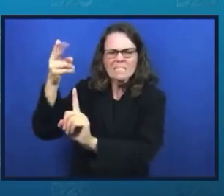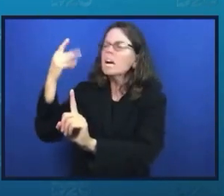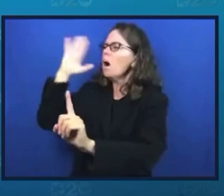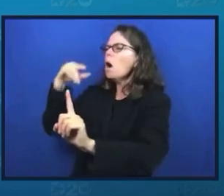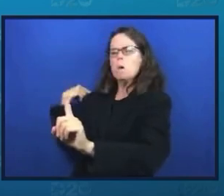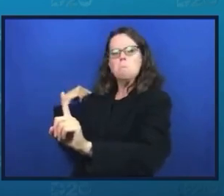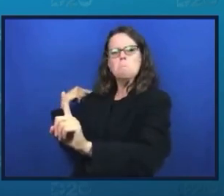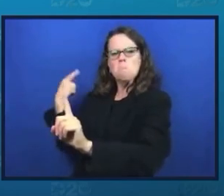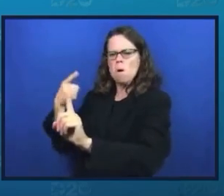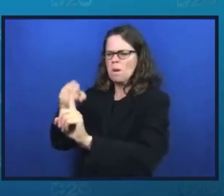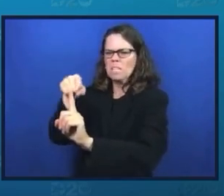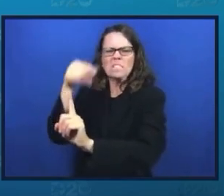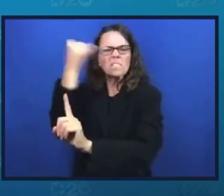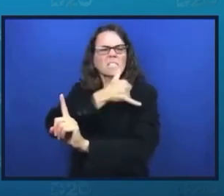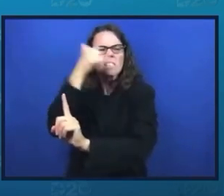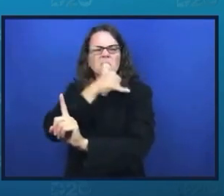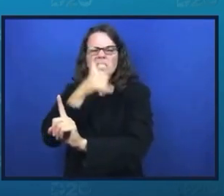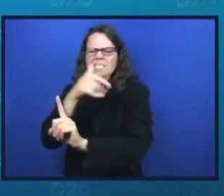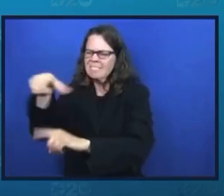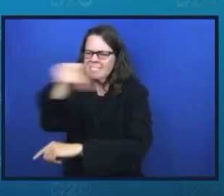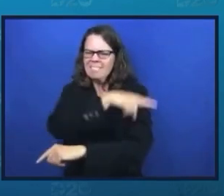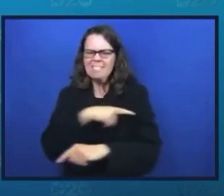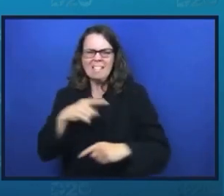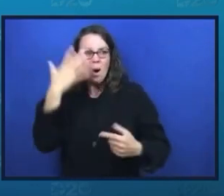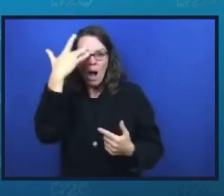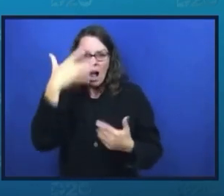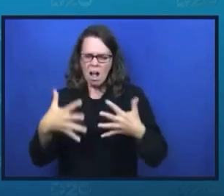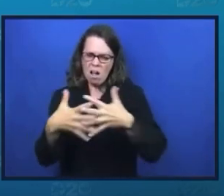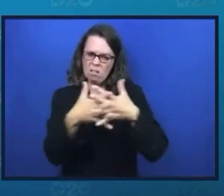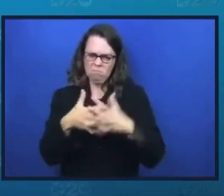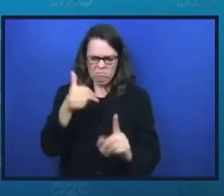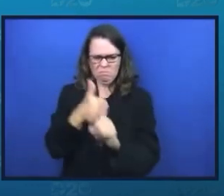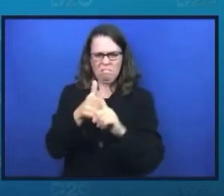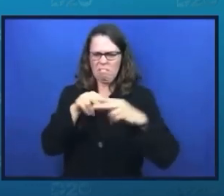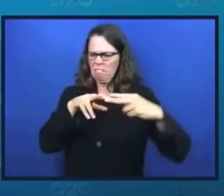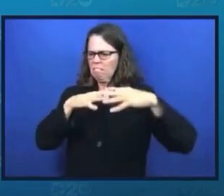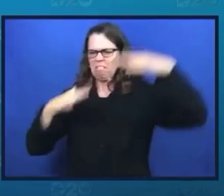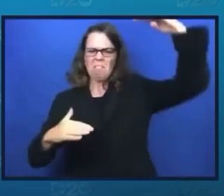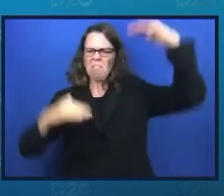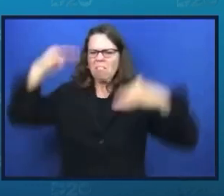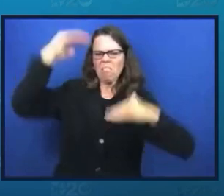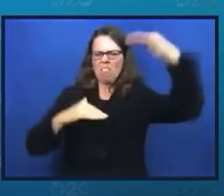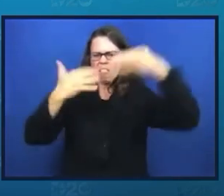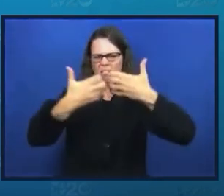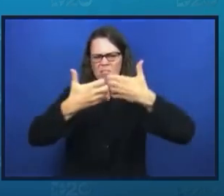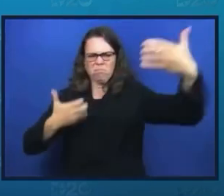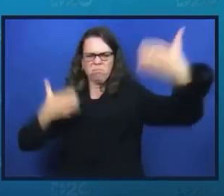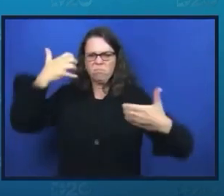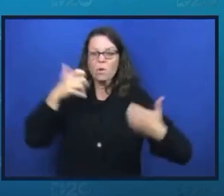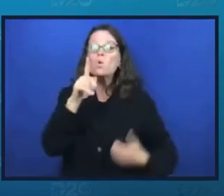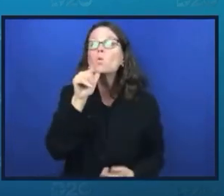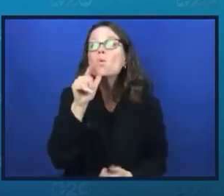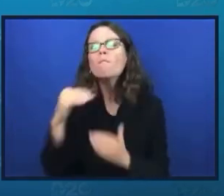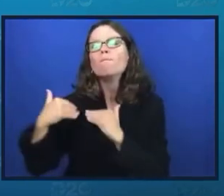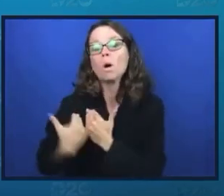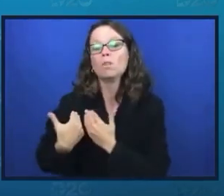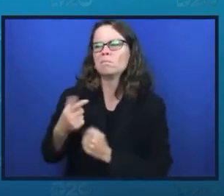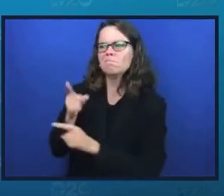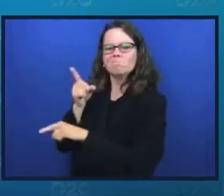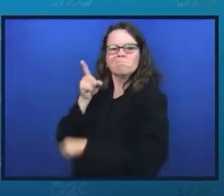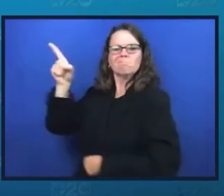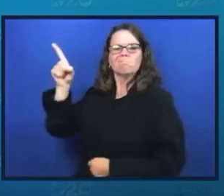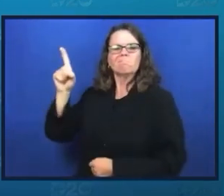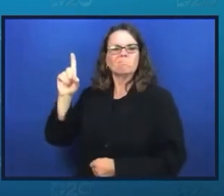this country created by our current president, Donald Trump, we need to put somebody else in the White House that's going to bring us together. Now,